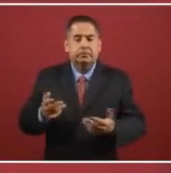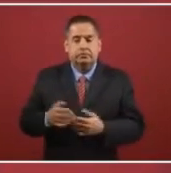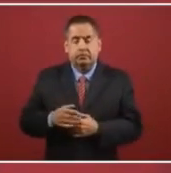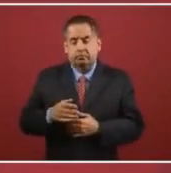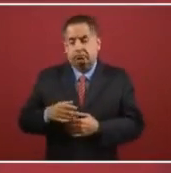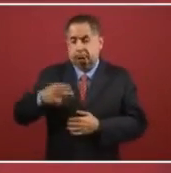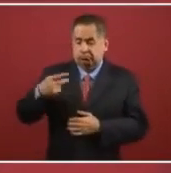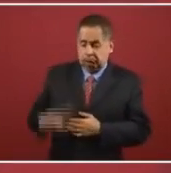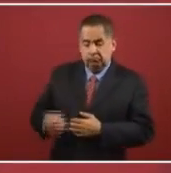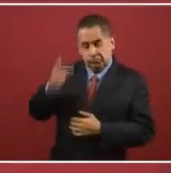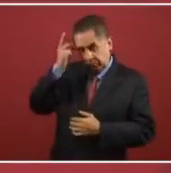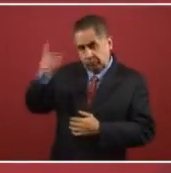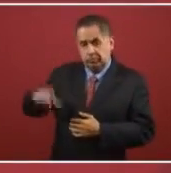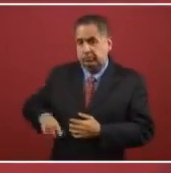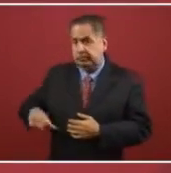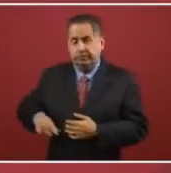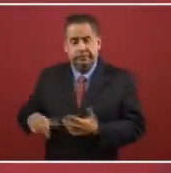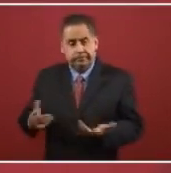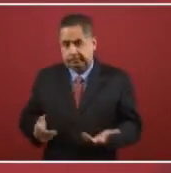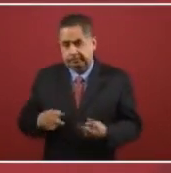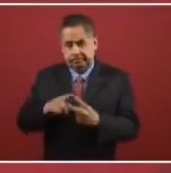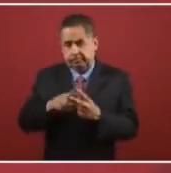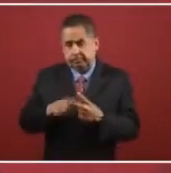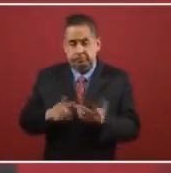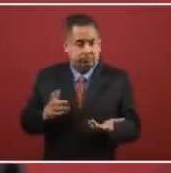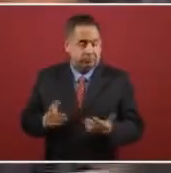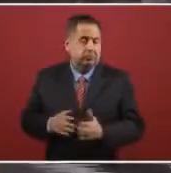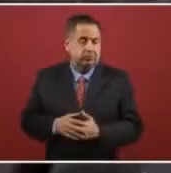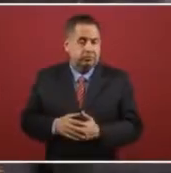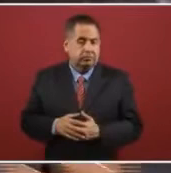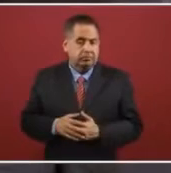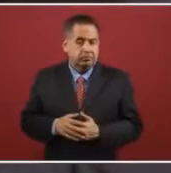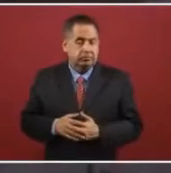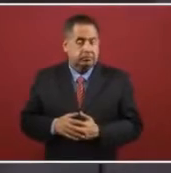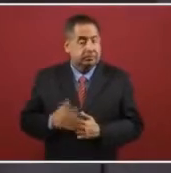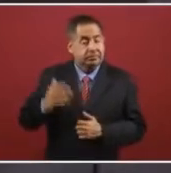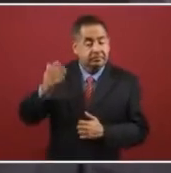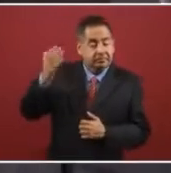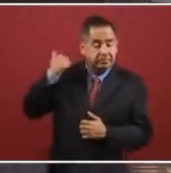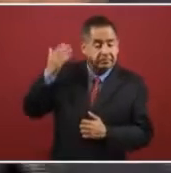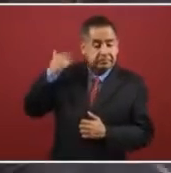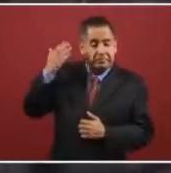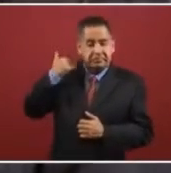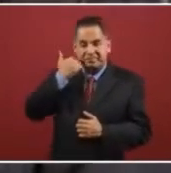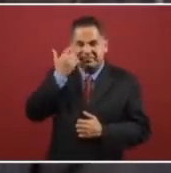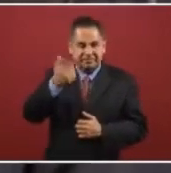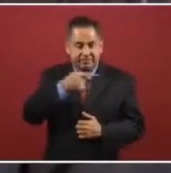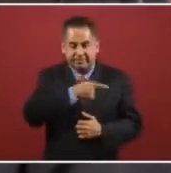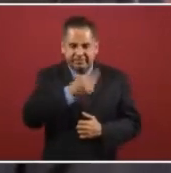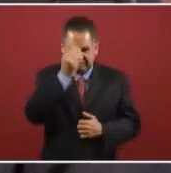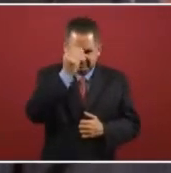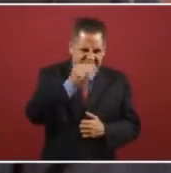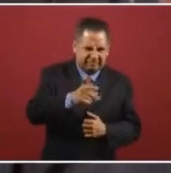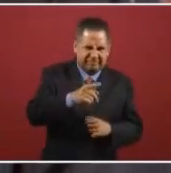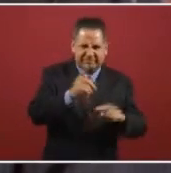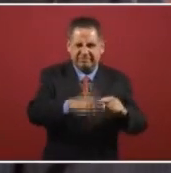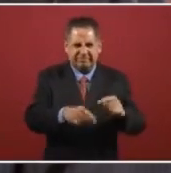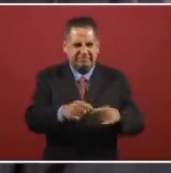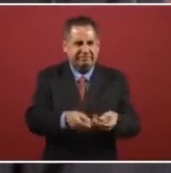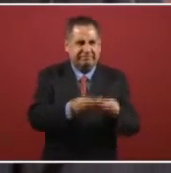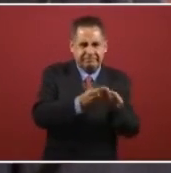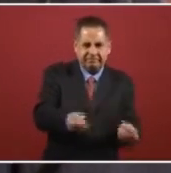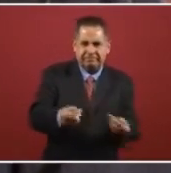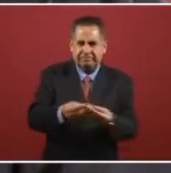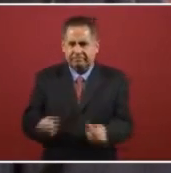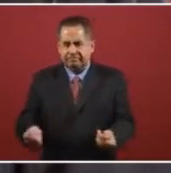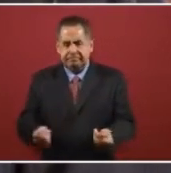they're fundamental companies of the nation. We had a purpose, or they had decided